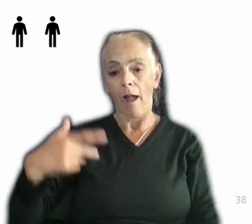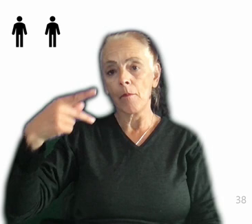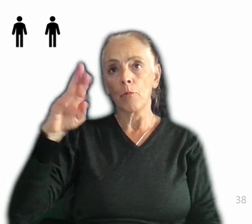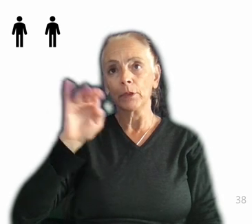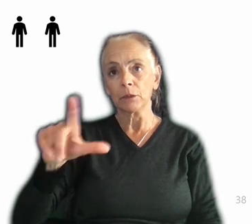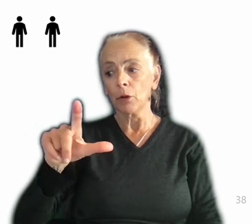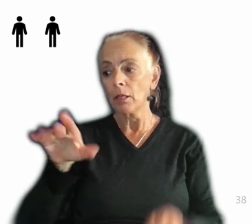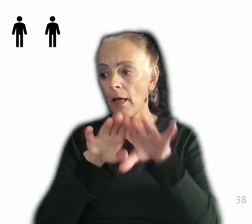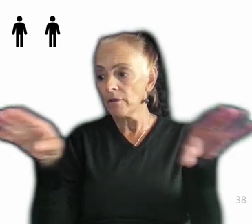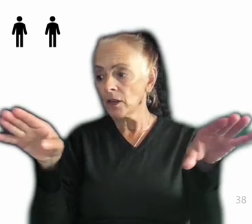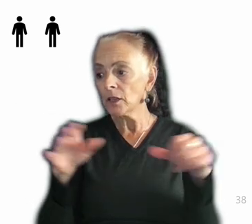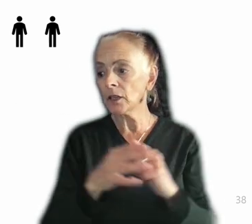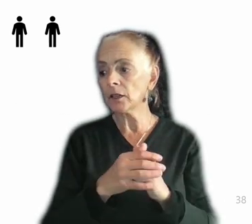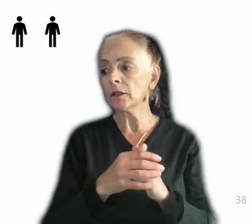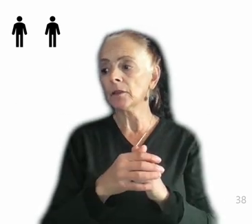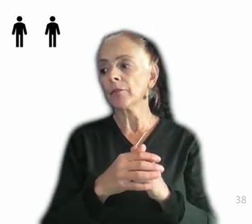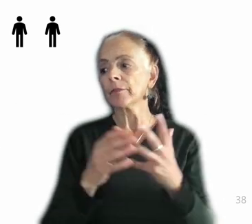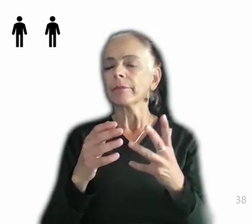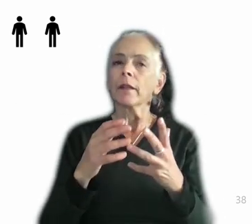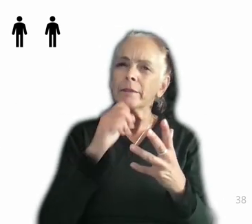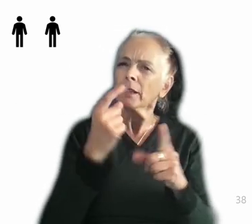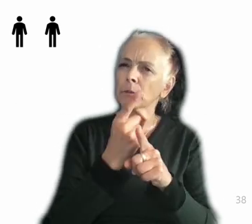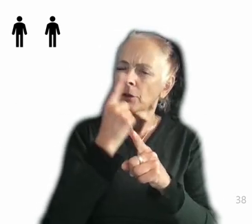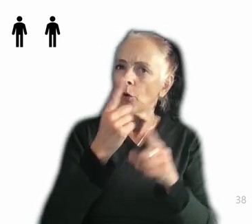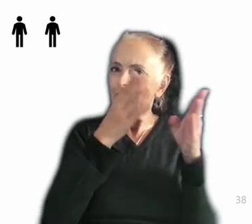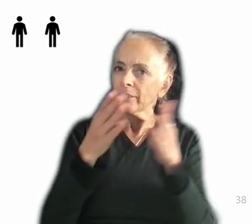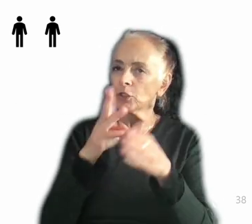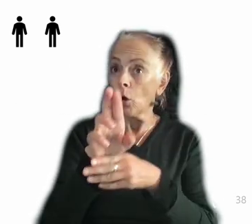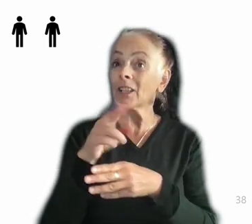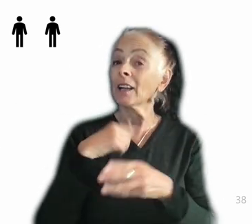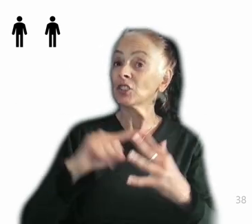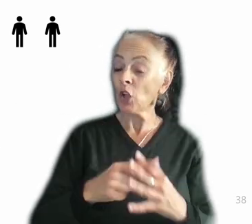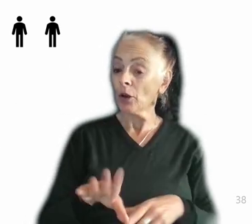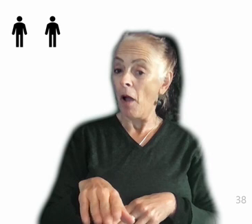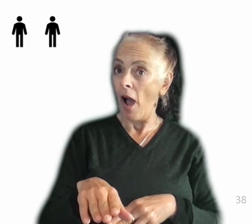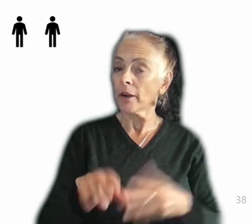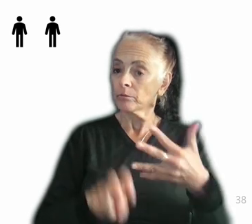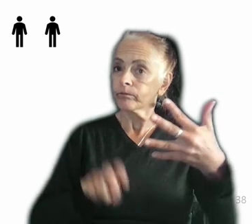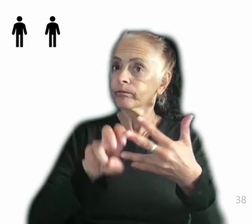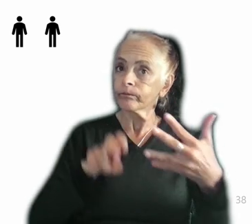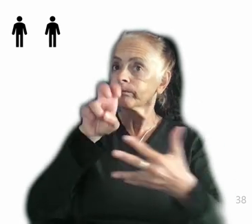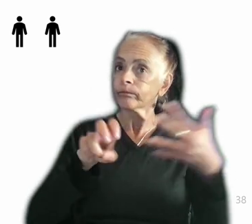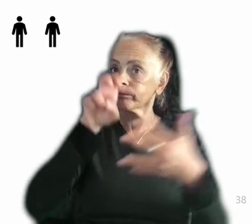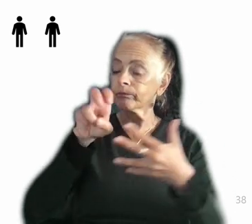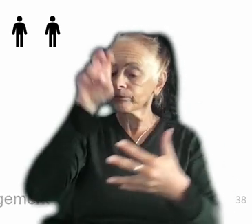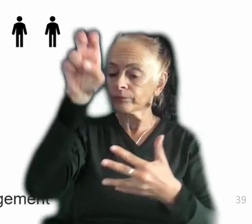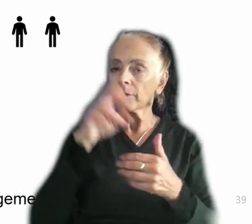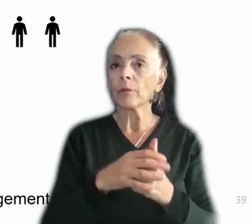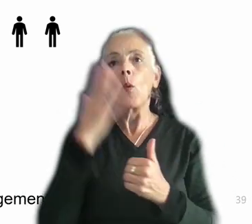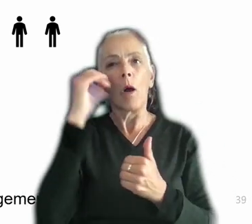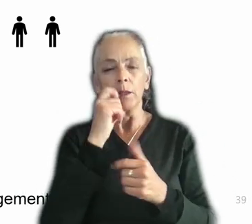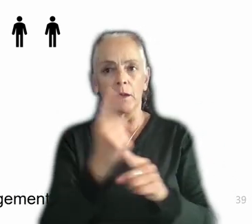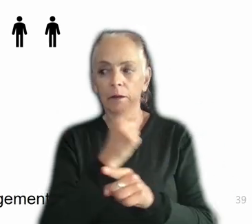atypical for individual URs. But it is worth noting, I started at the bottom, and I earned my way up. Part of why it's a little atypical is that,